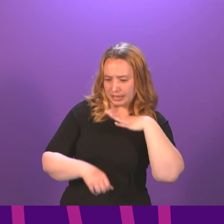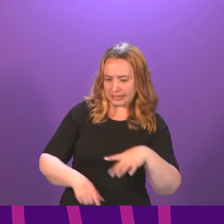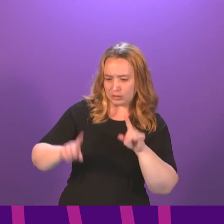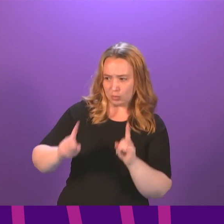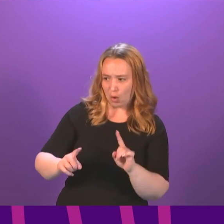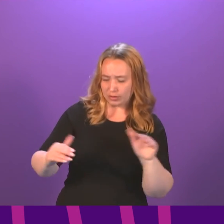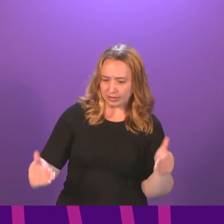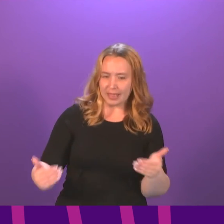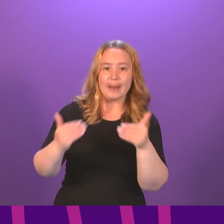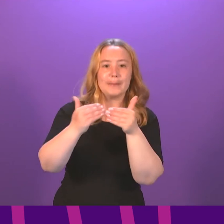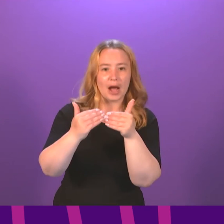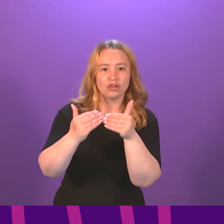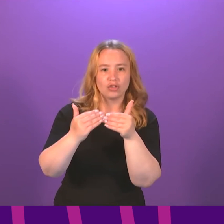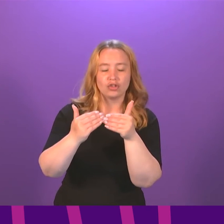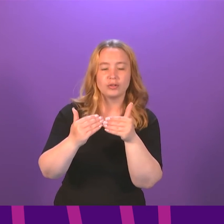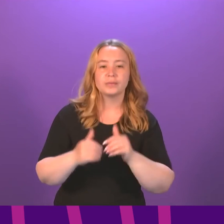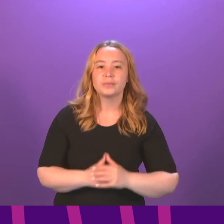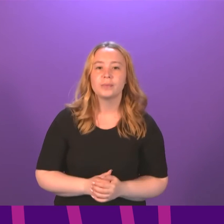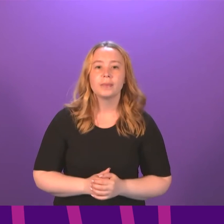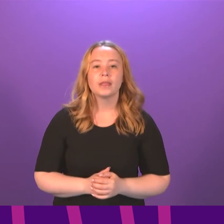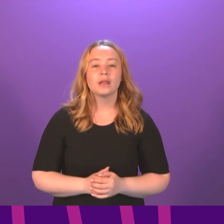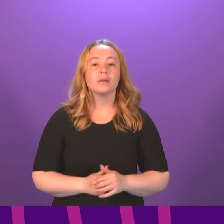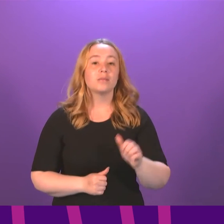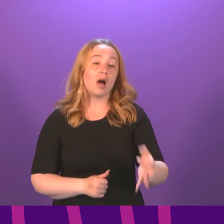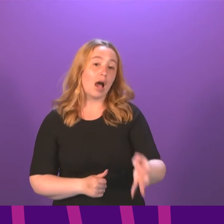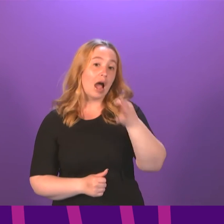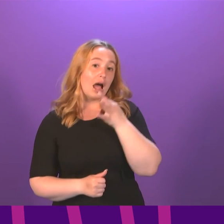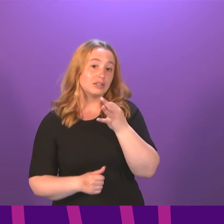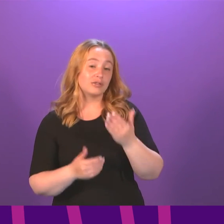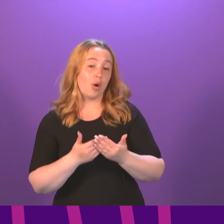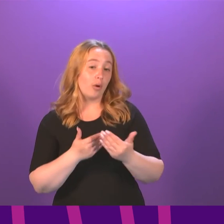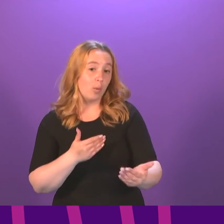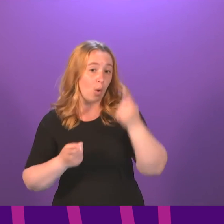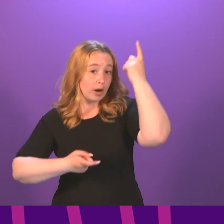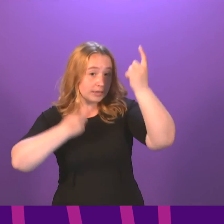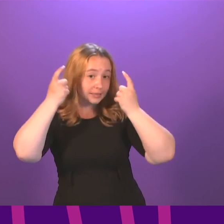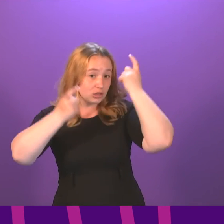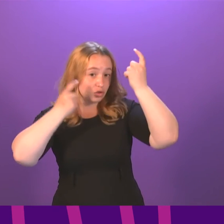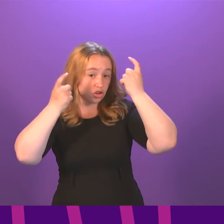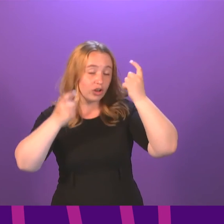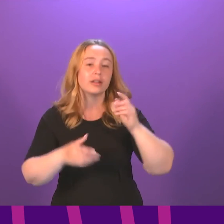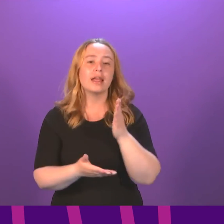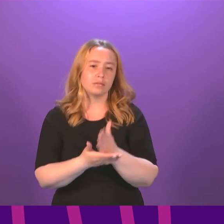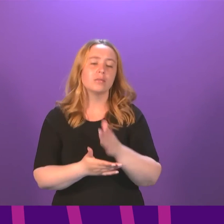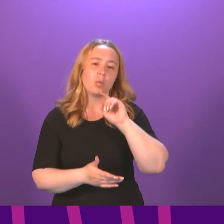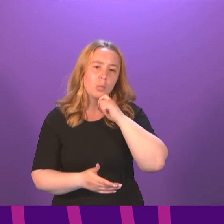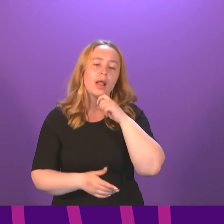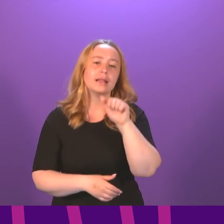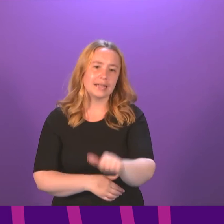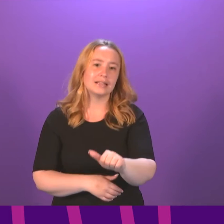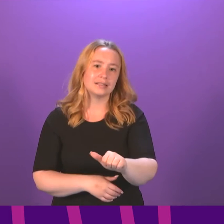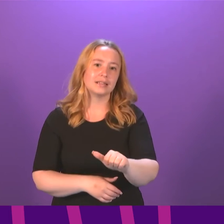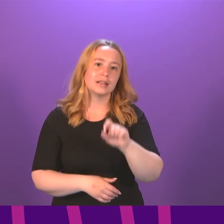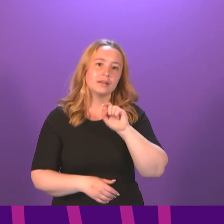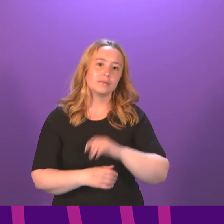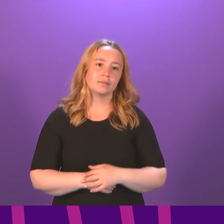decisions based on that. But in terms of the points asking for further consideration of certain matters, I will certainly make sure that is done and revert